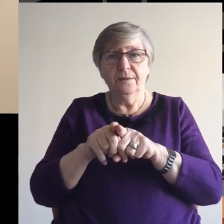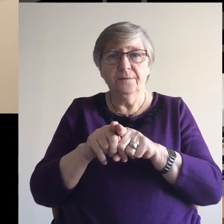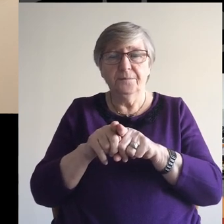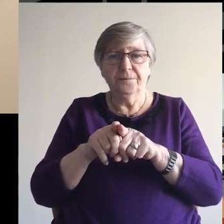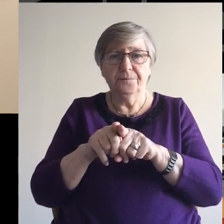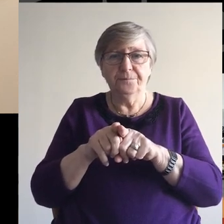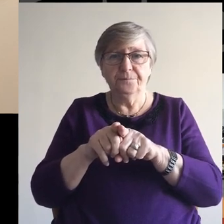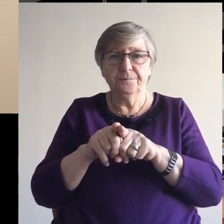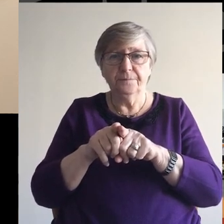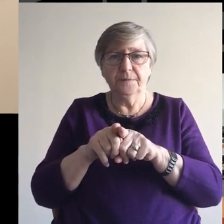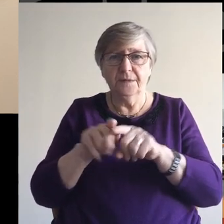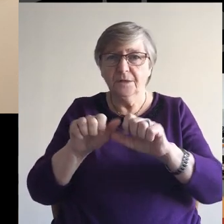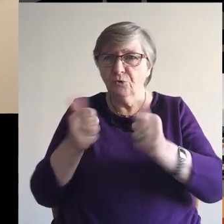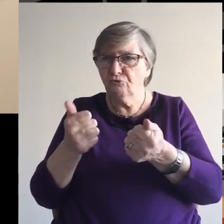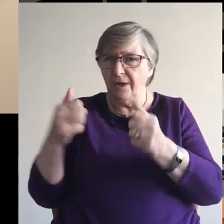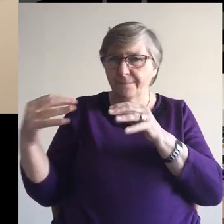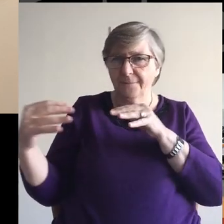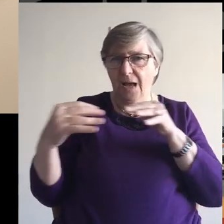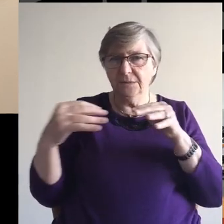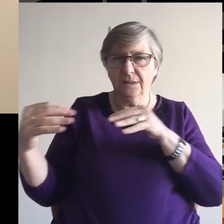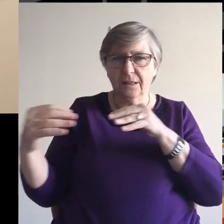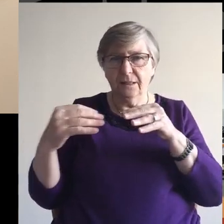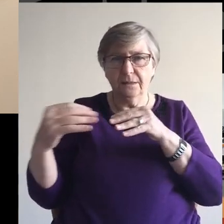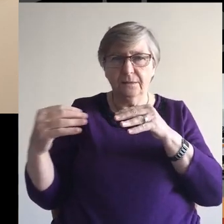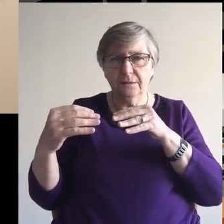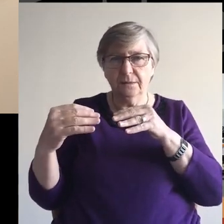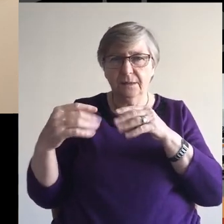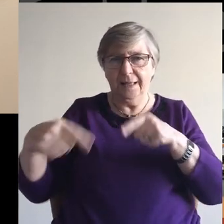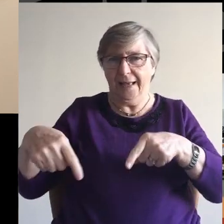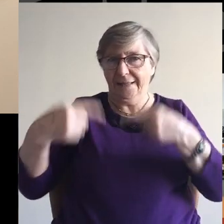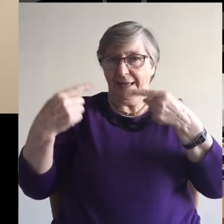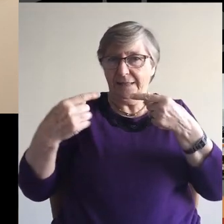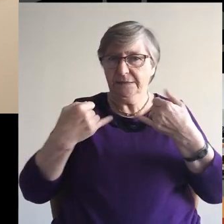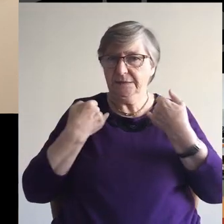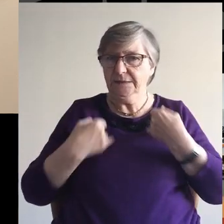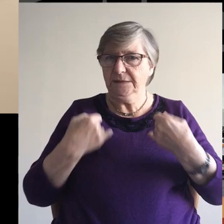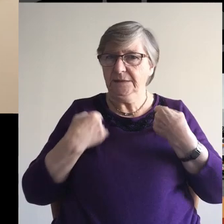There's a great battle against disease.